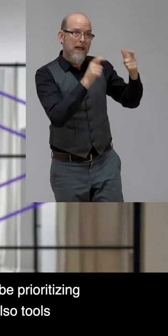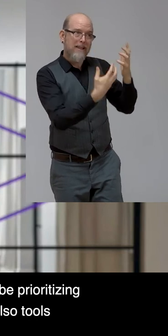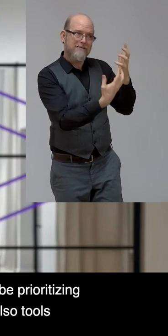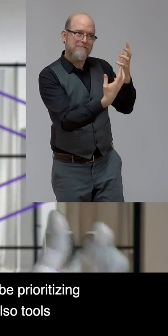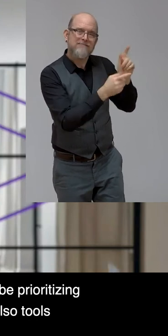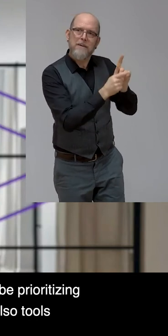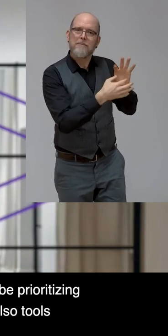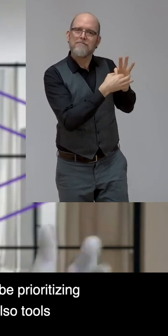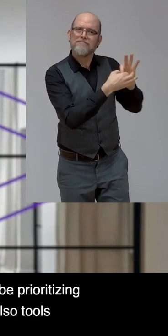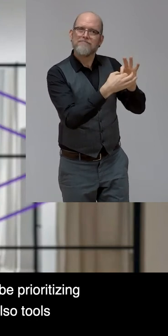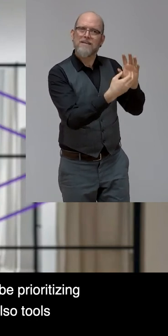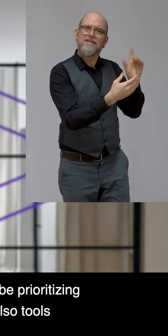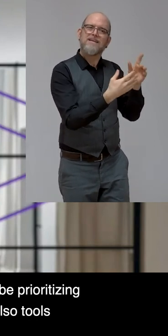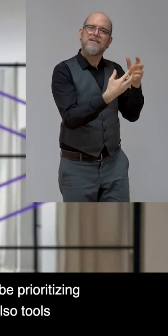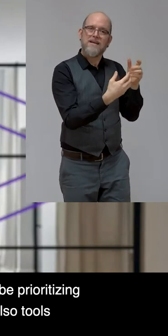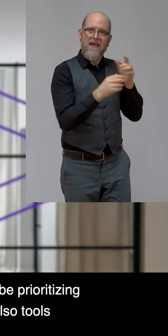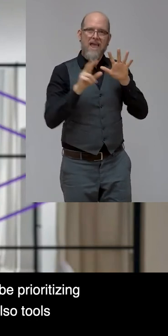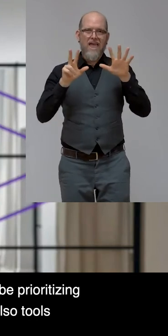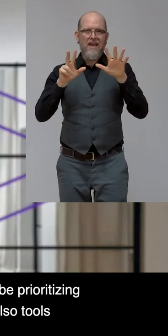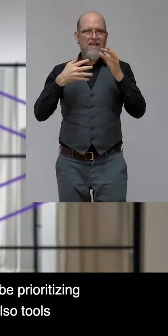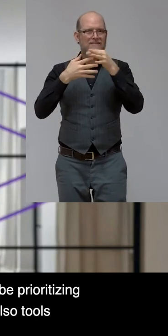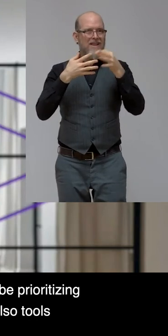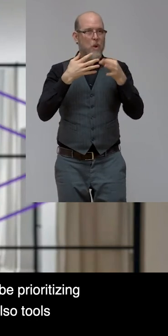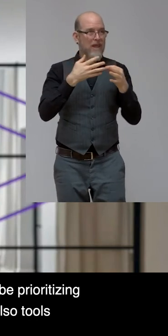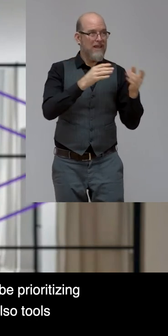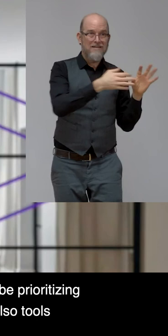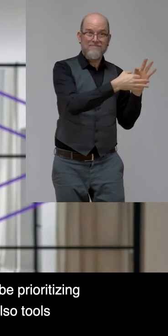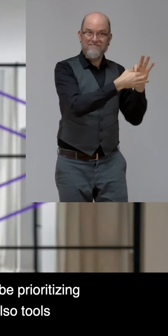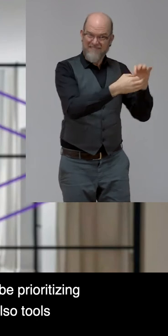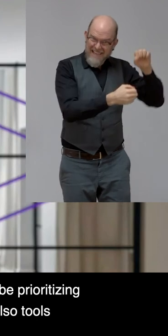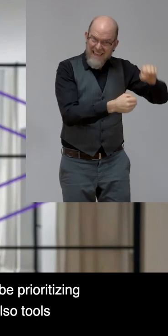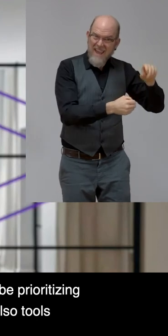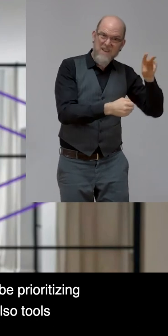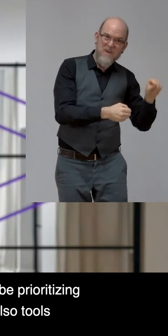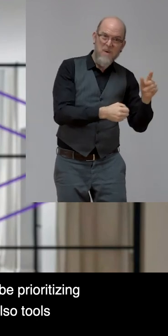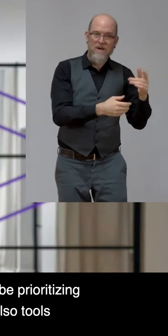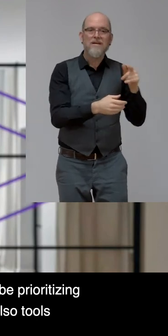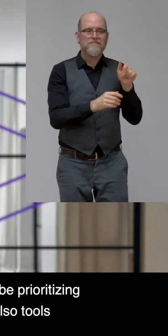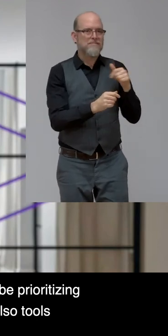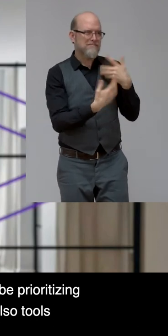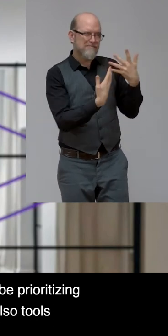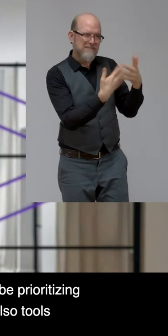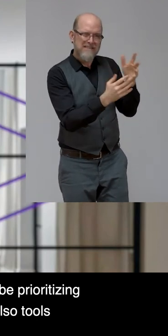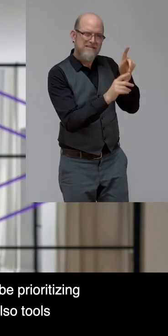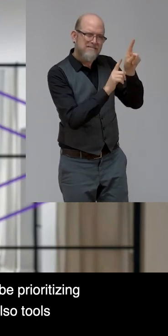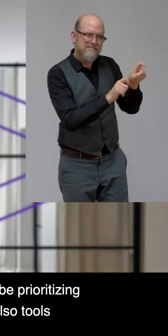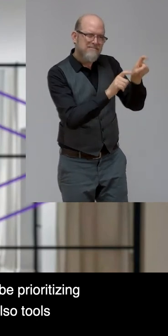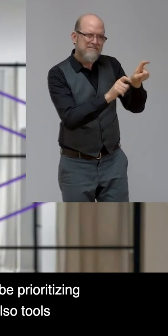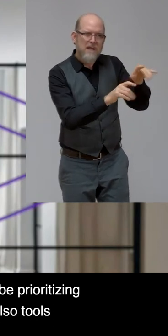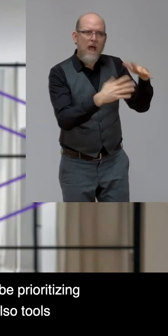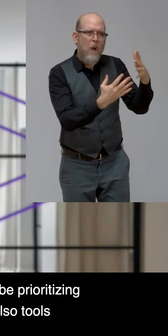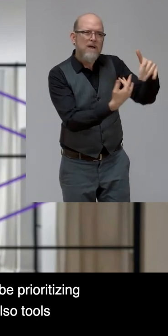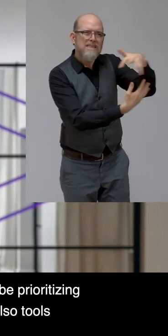for that initial assessment and what you really need to be prioritizing and focusing on. But, you know,